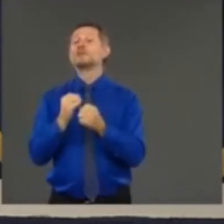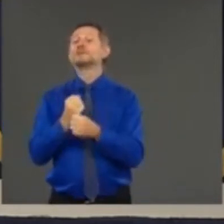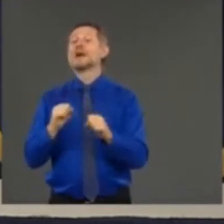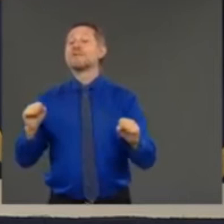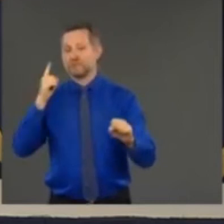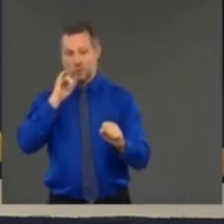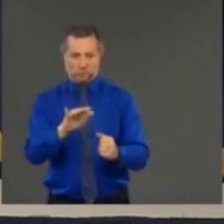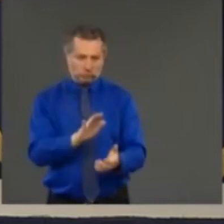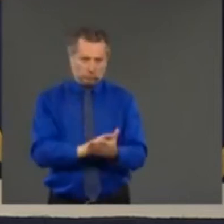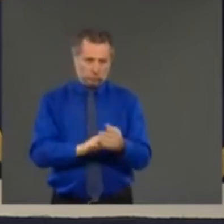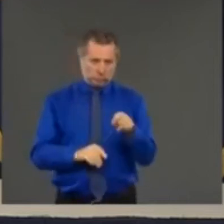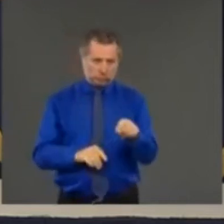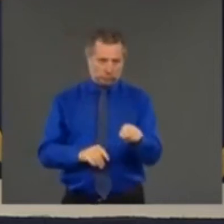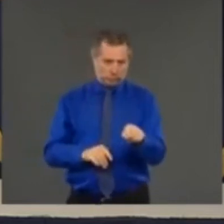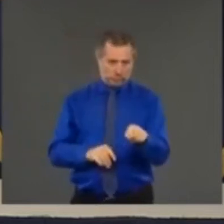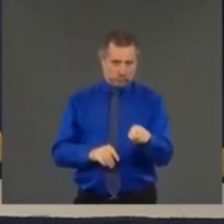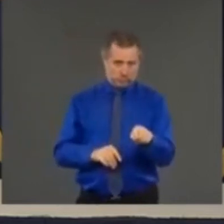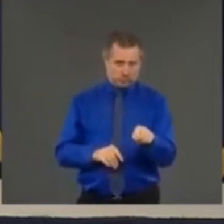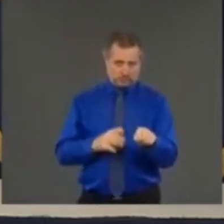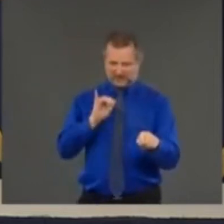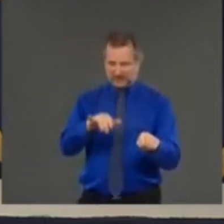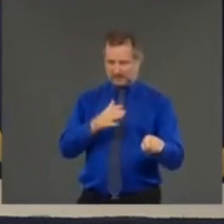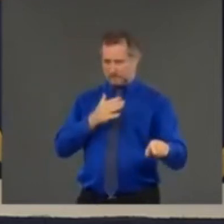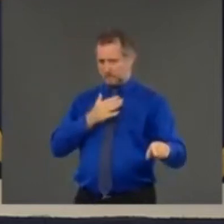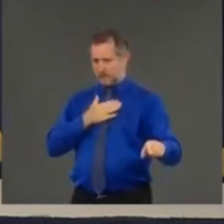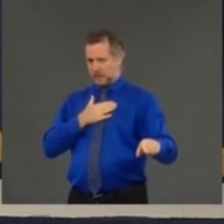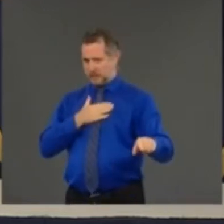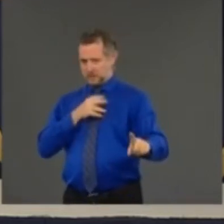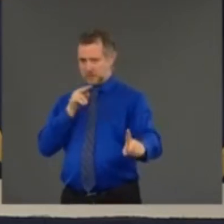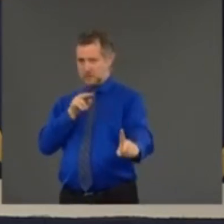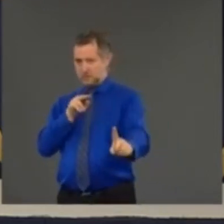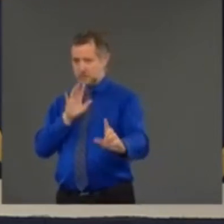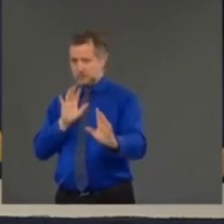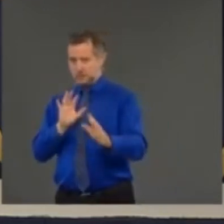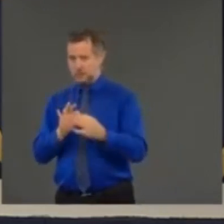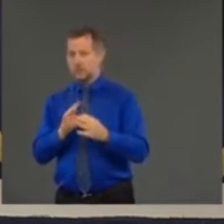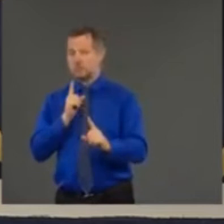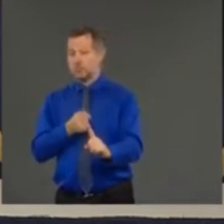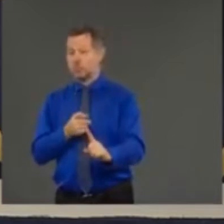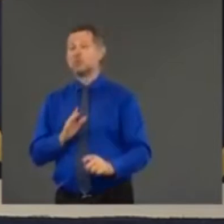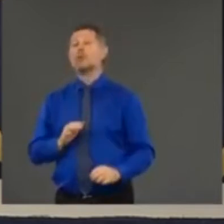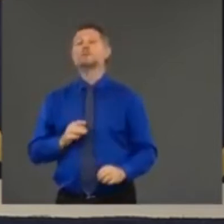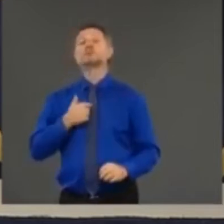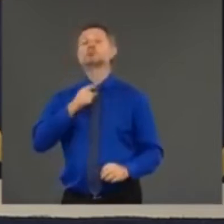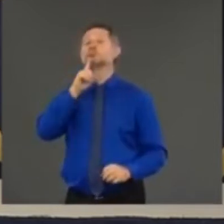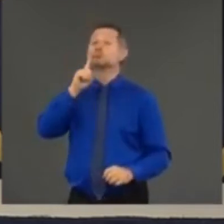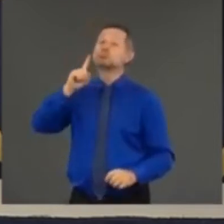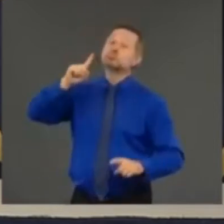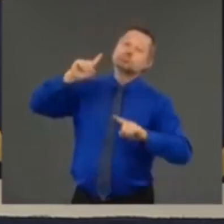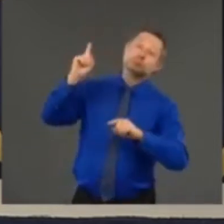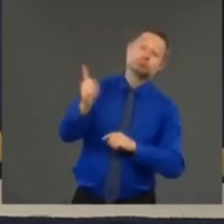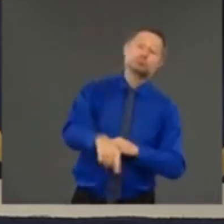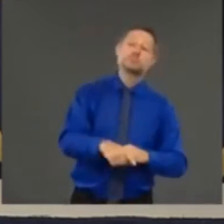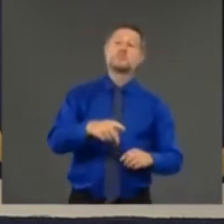that's all I'm going to say I am not saying PS